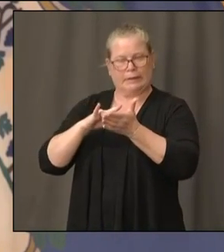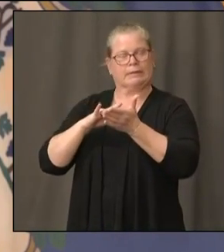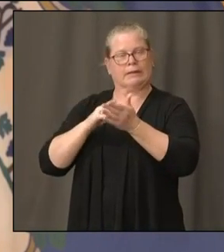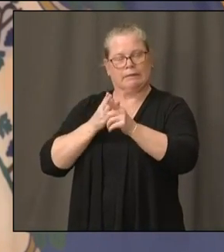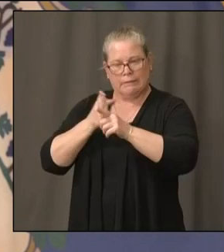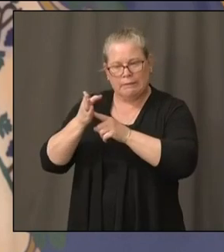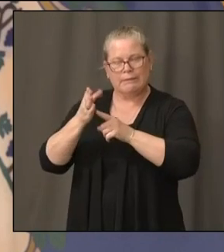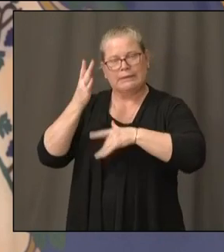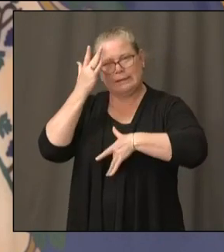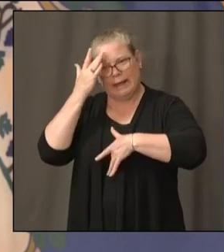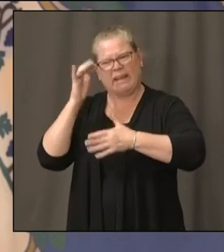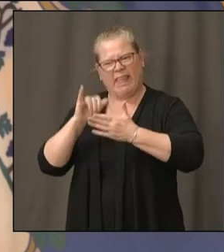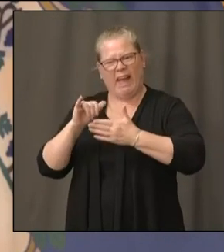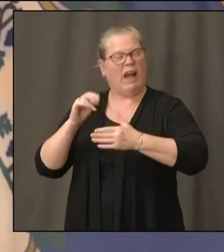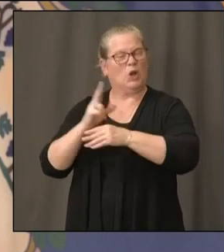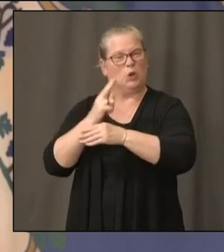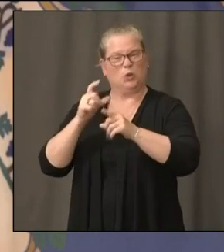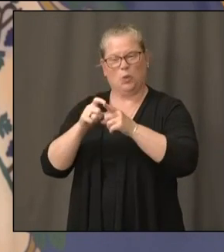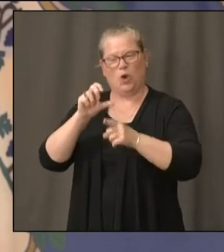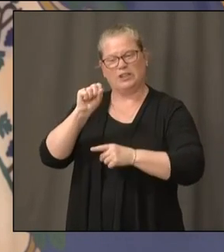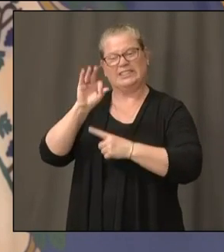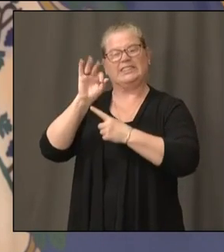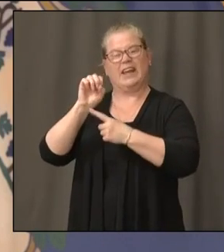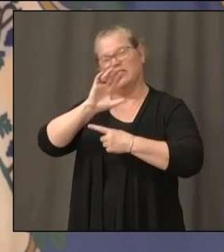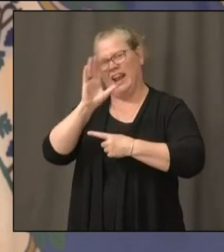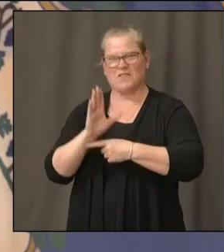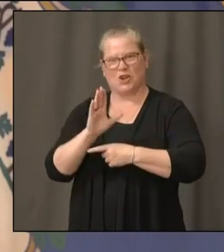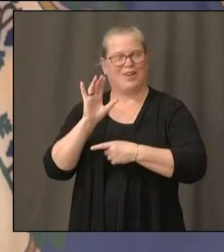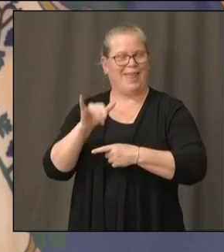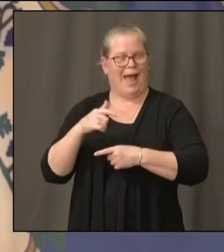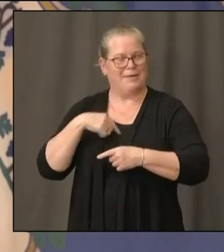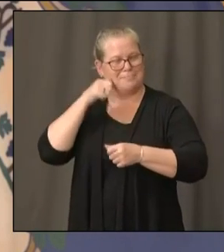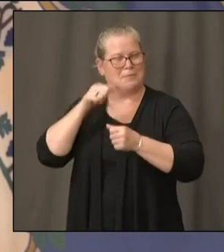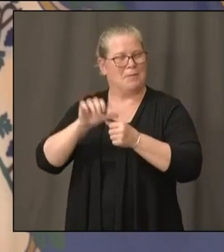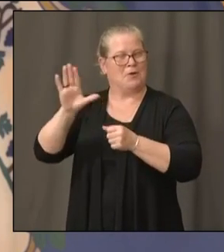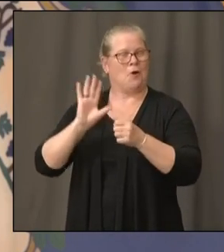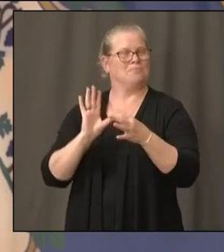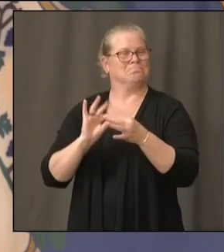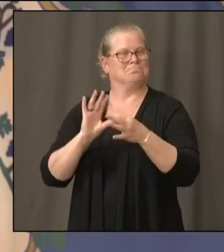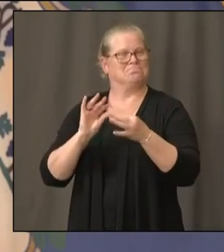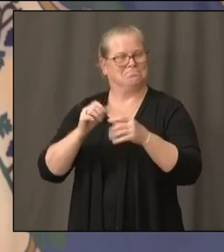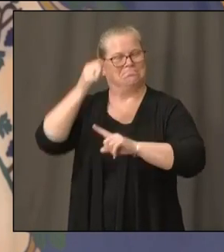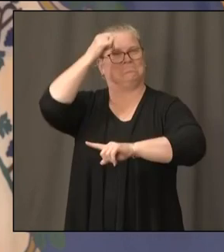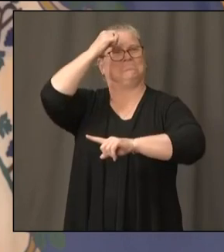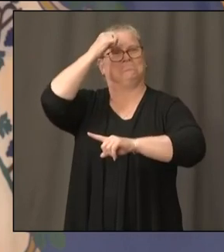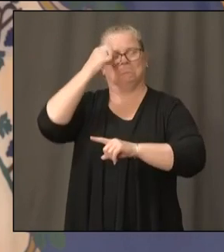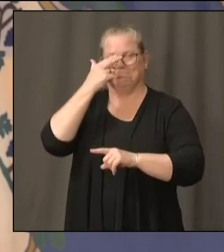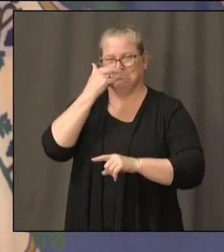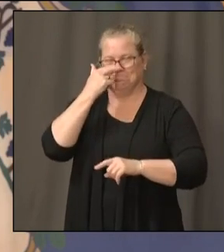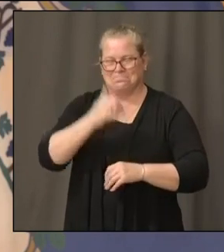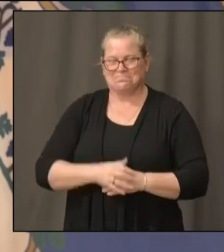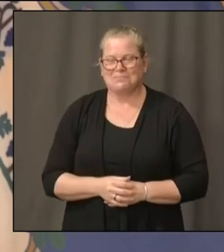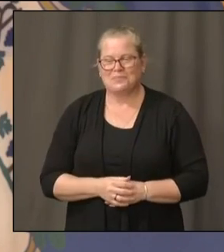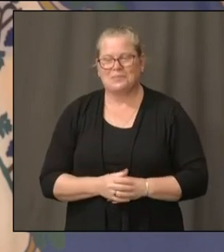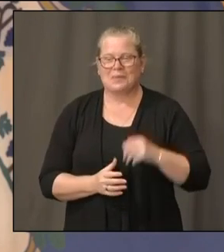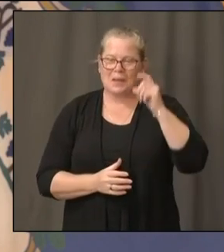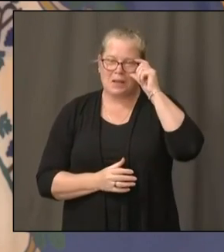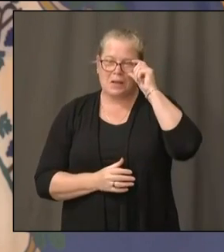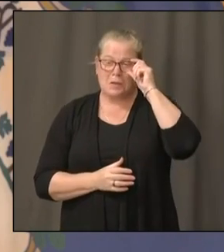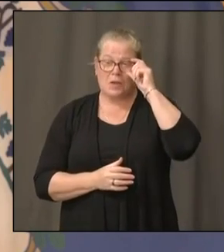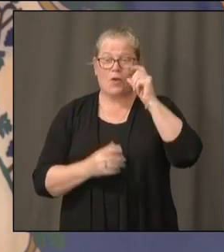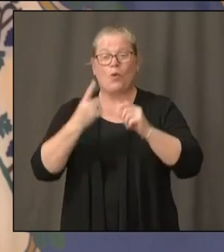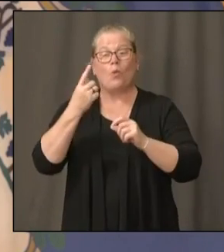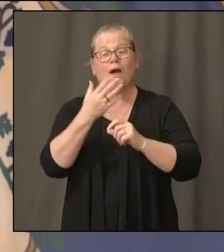One thing you probably saw in the early graph we had was the day we implemented mandatory wearing masks.